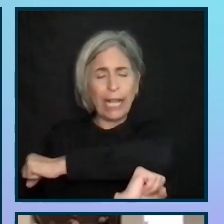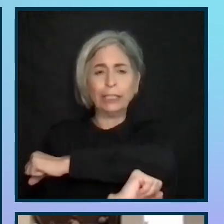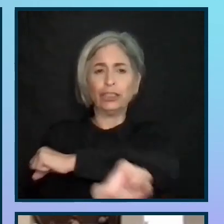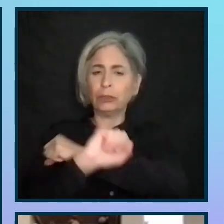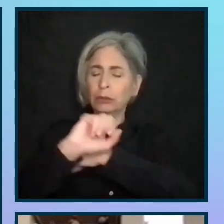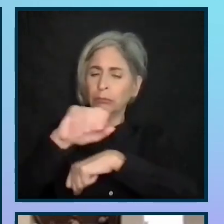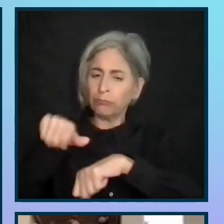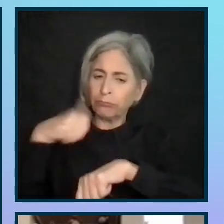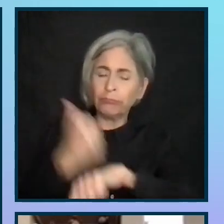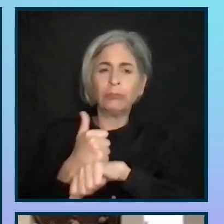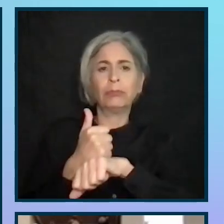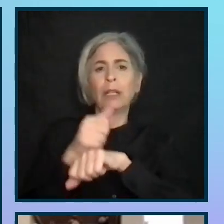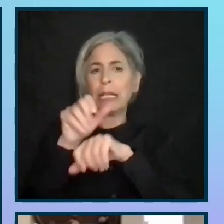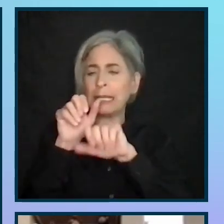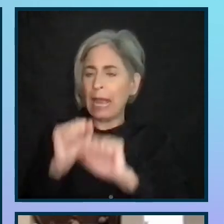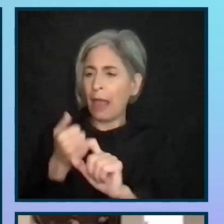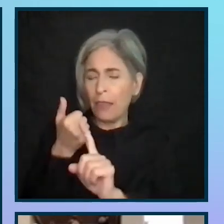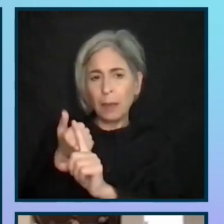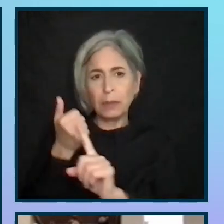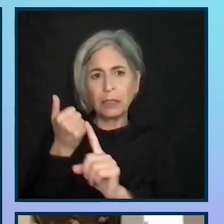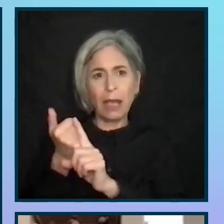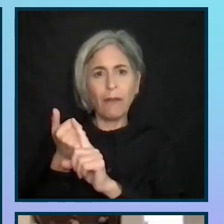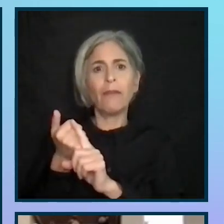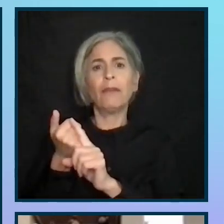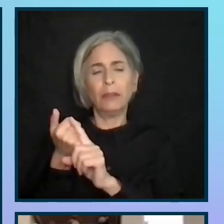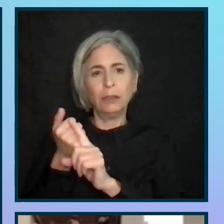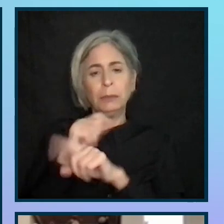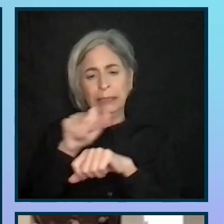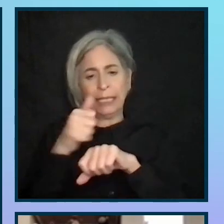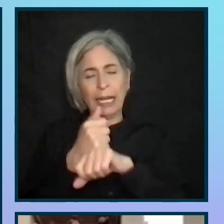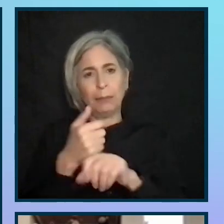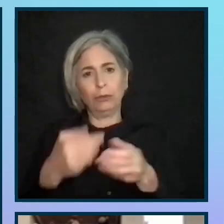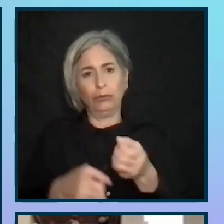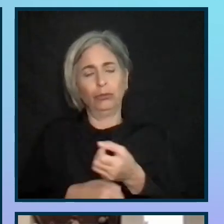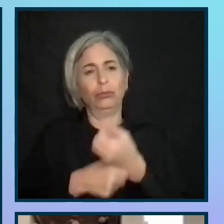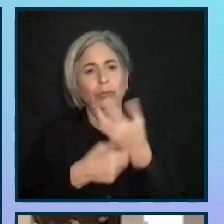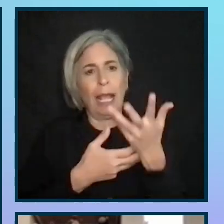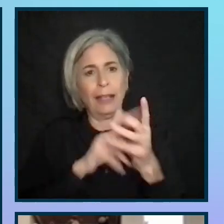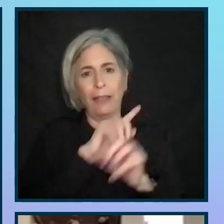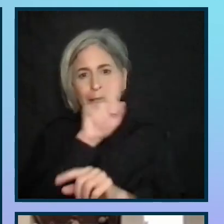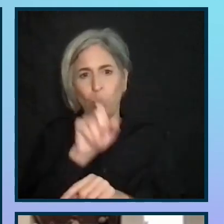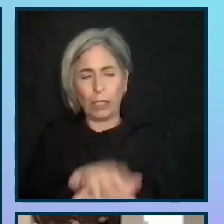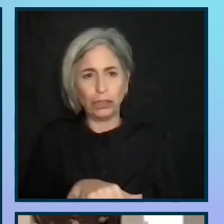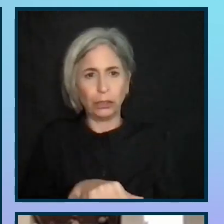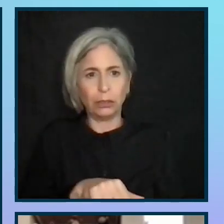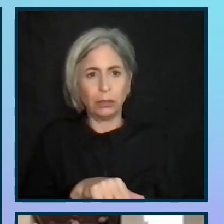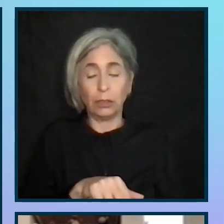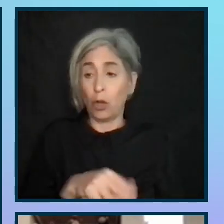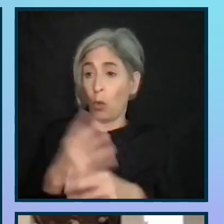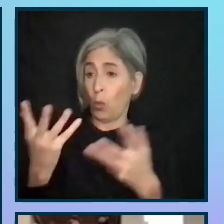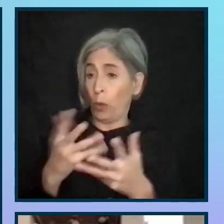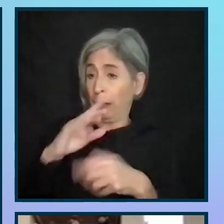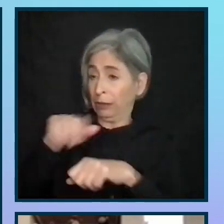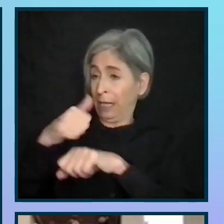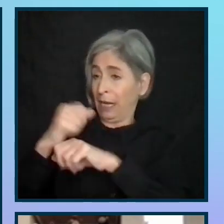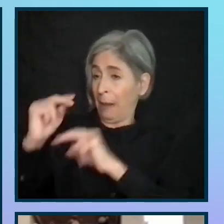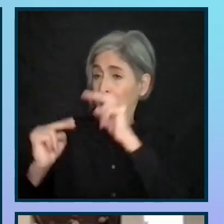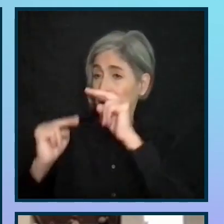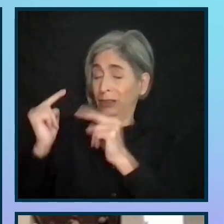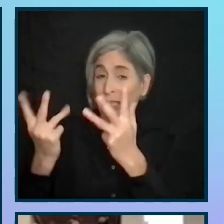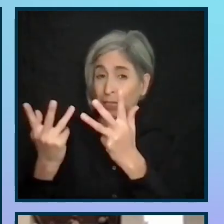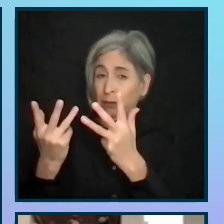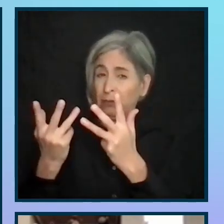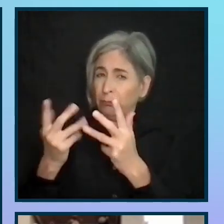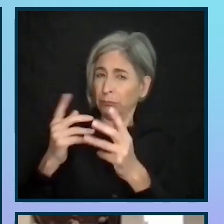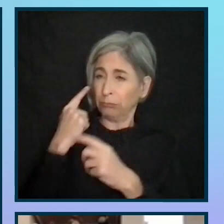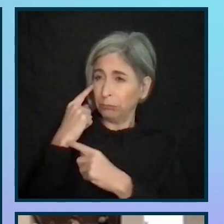accessibility can themselves be framed as such. Is what we're building perceivable? You might ask this by